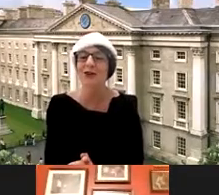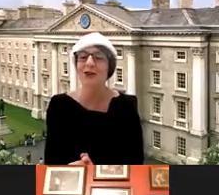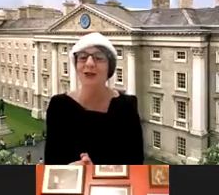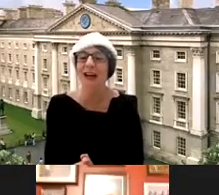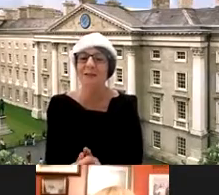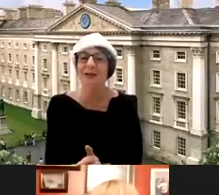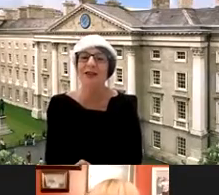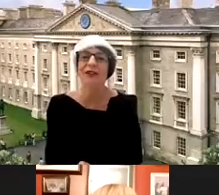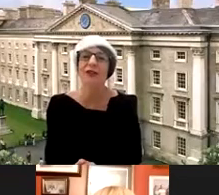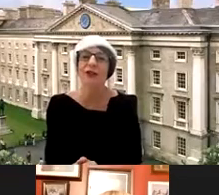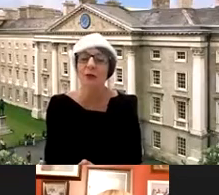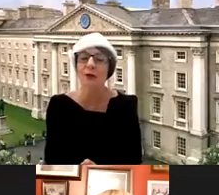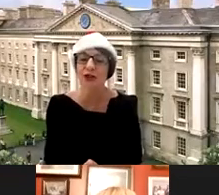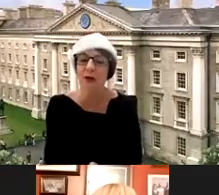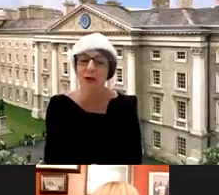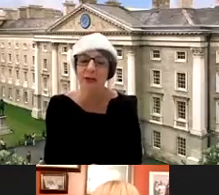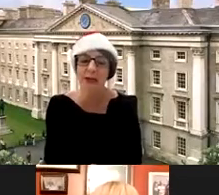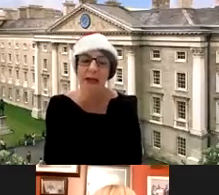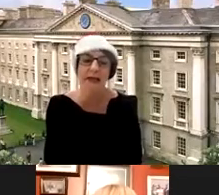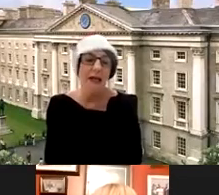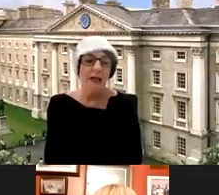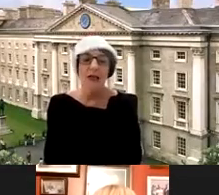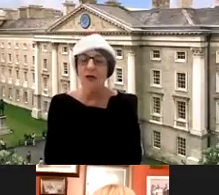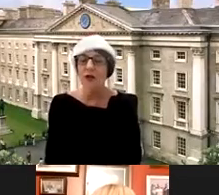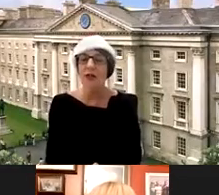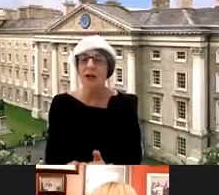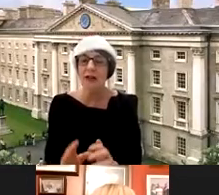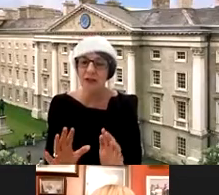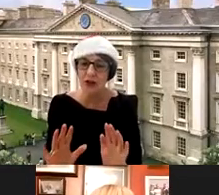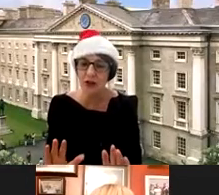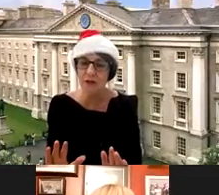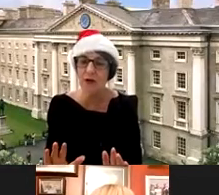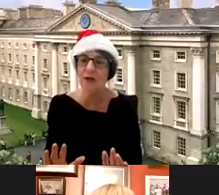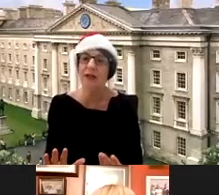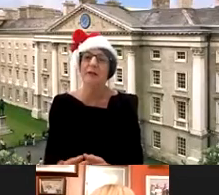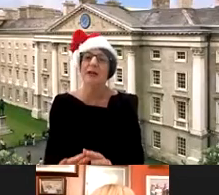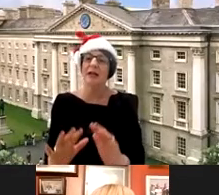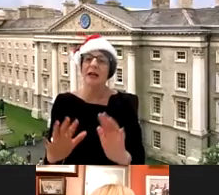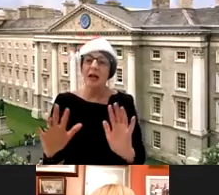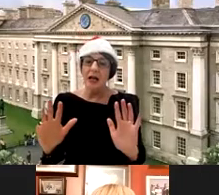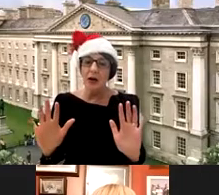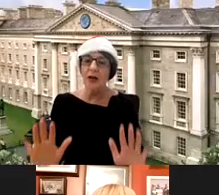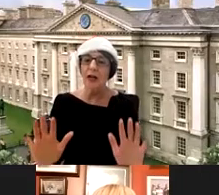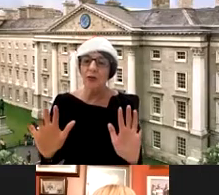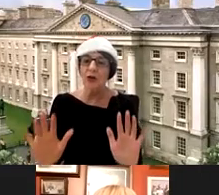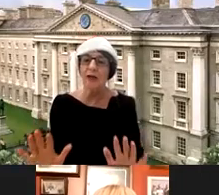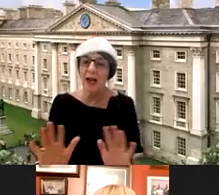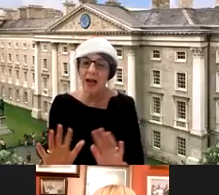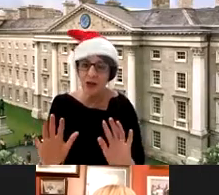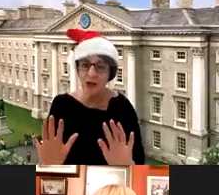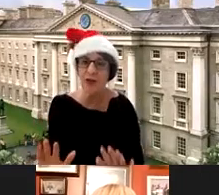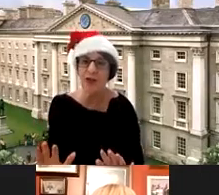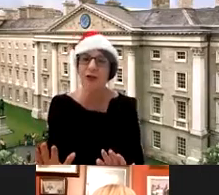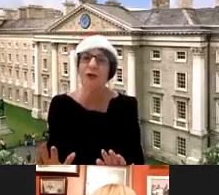in relation to that but i think there's so much in what you said you know just not having such a focus on the media looking at what we